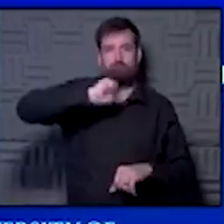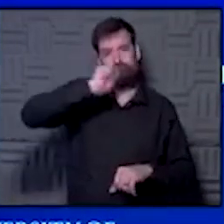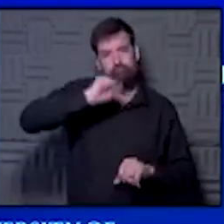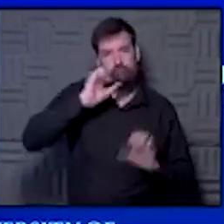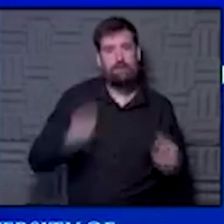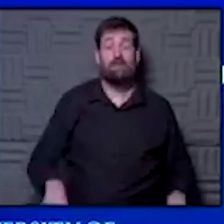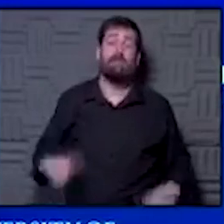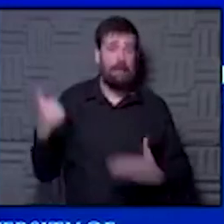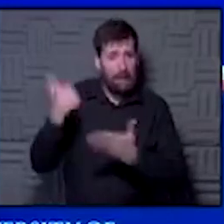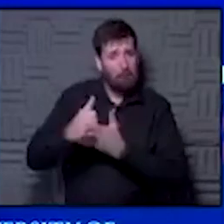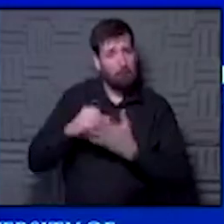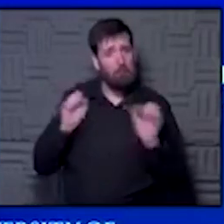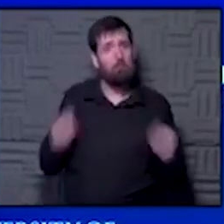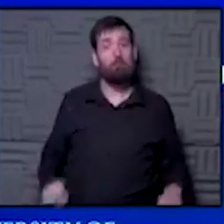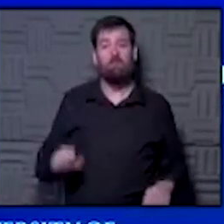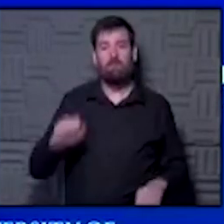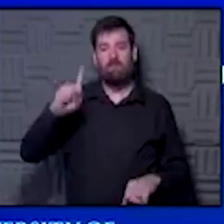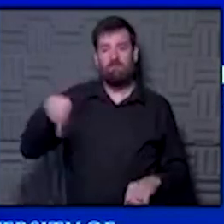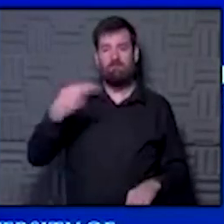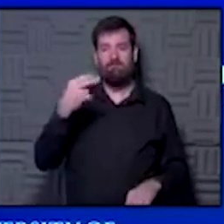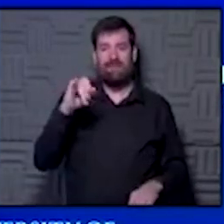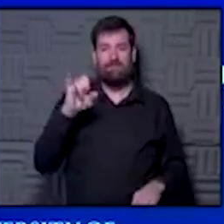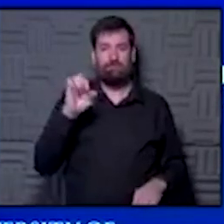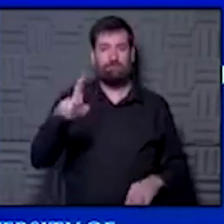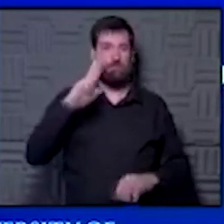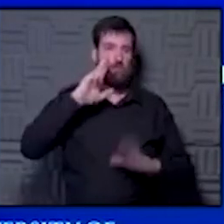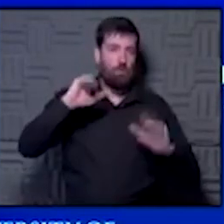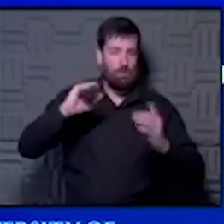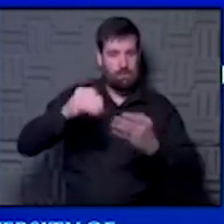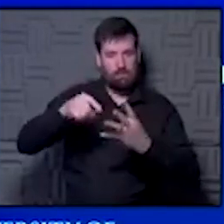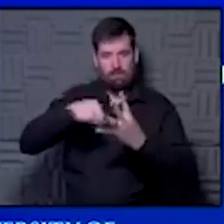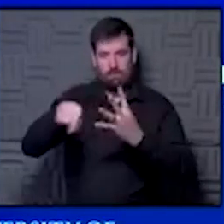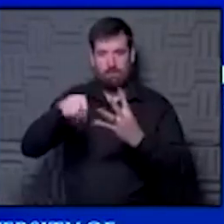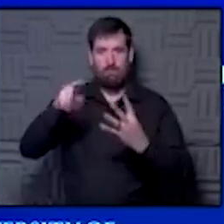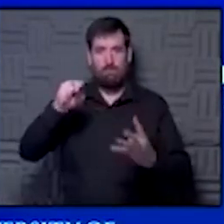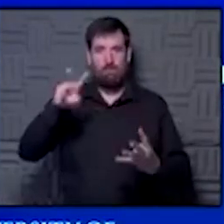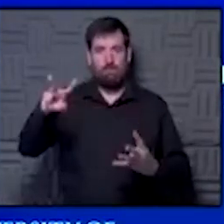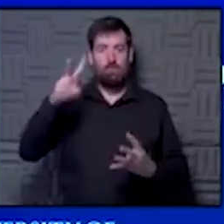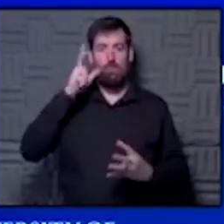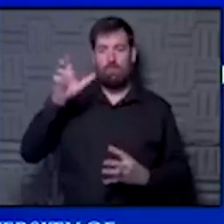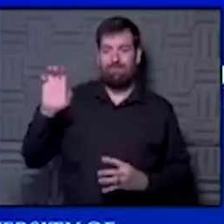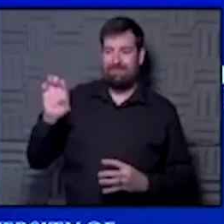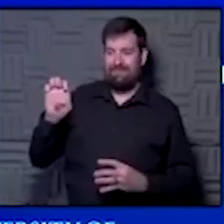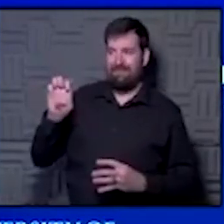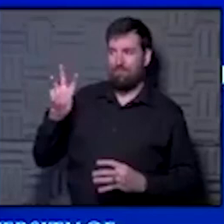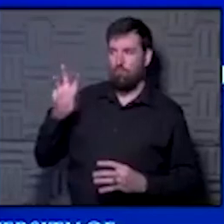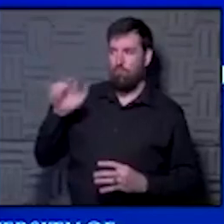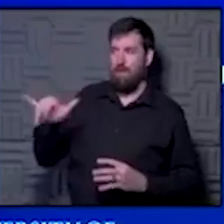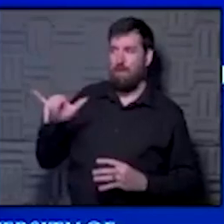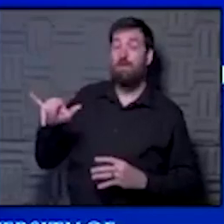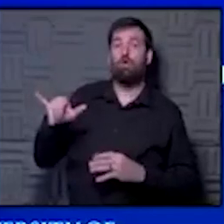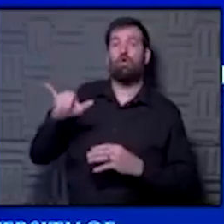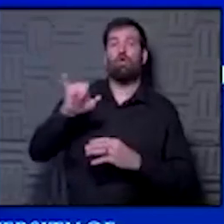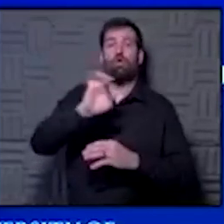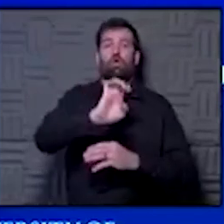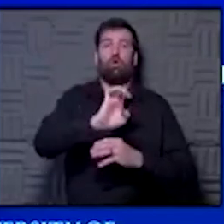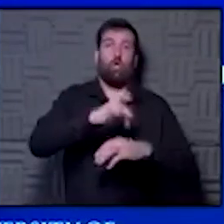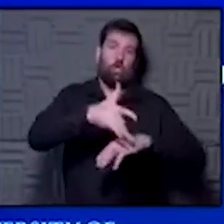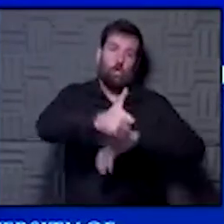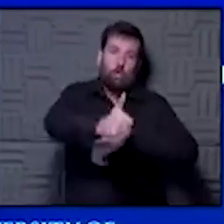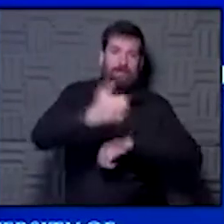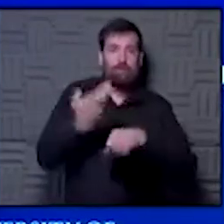is hope on the way. You know, Pfizer just announced they're hoping by the end of November that they're going to submit an EUA for a vaccine, which is an early use authorization,